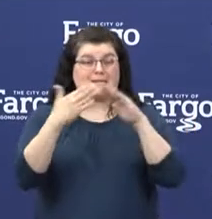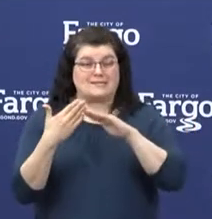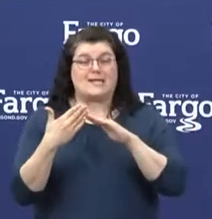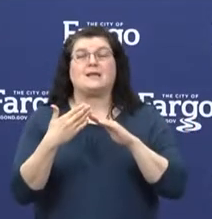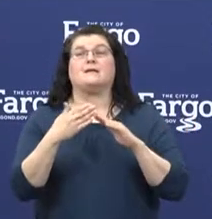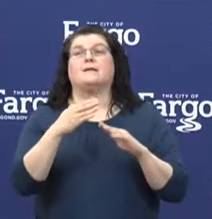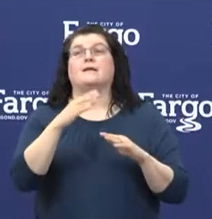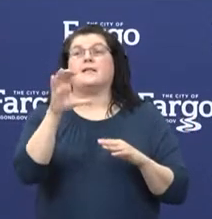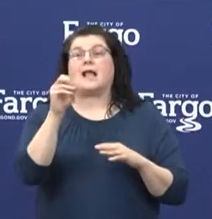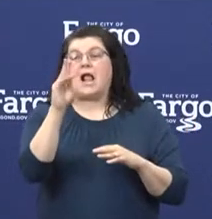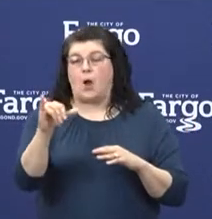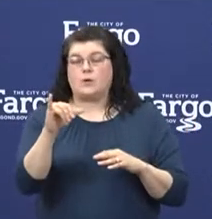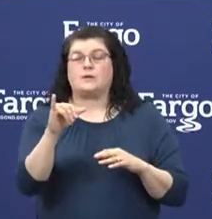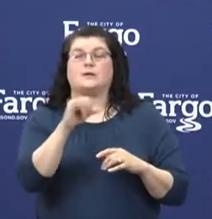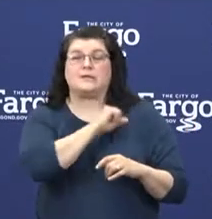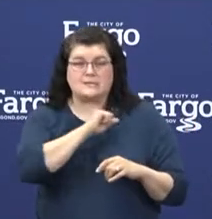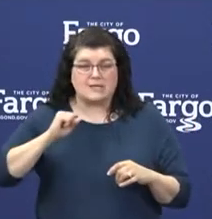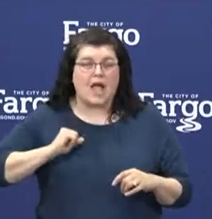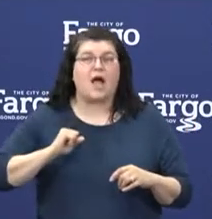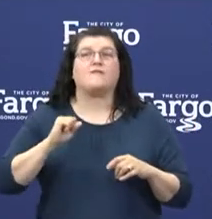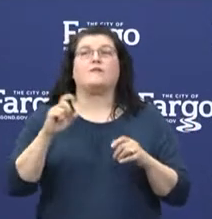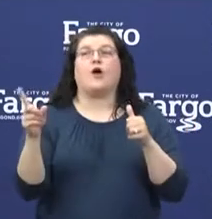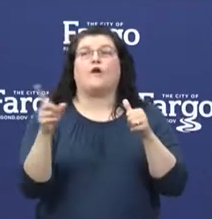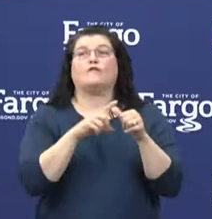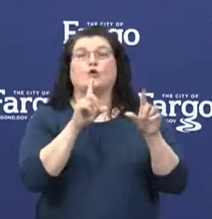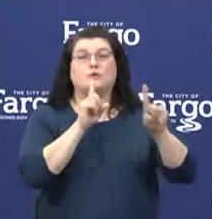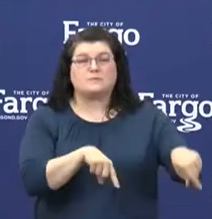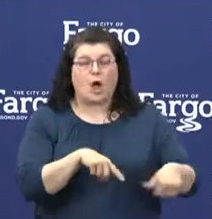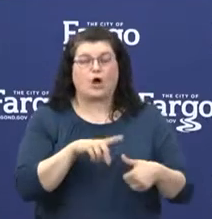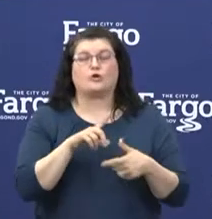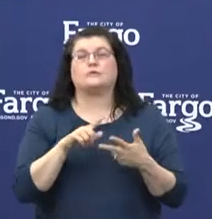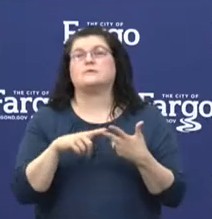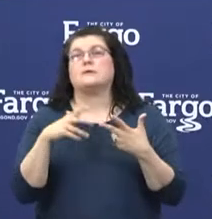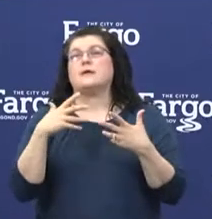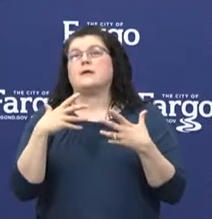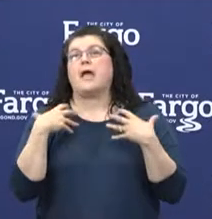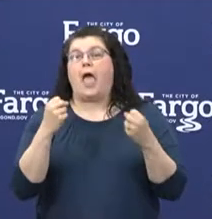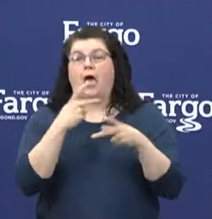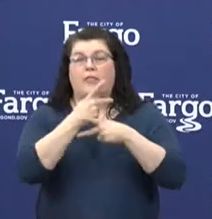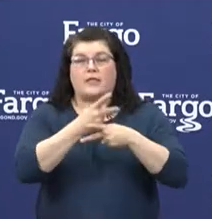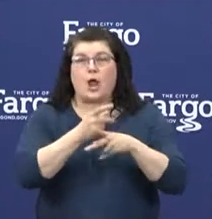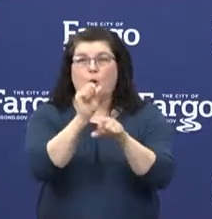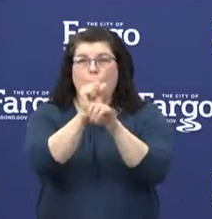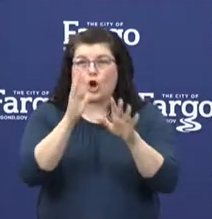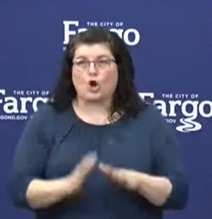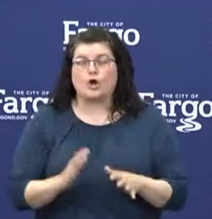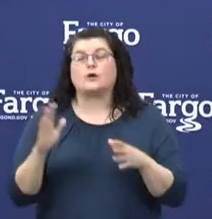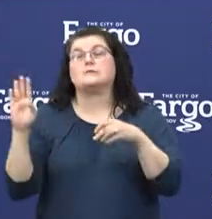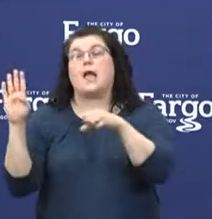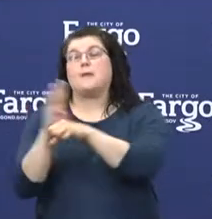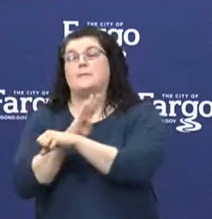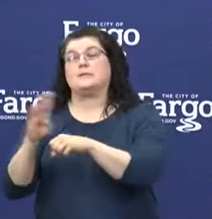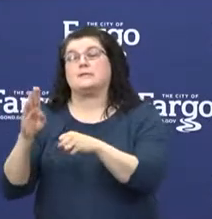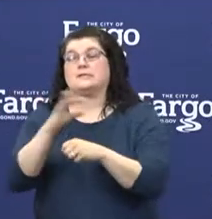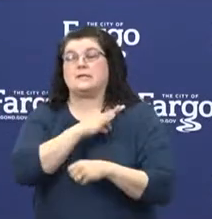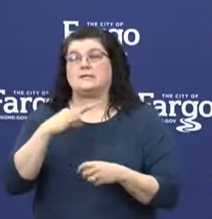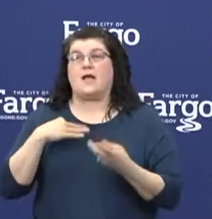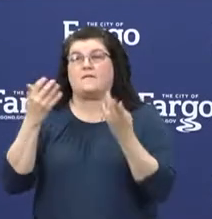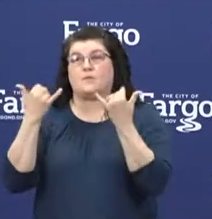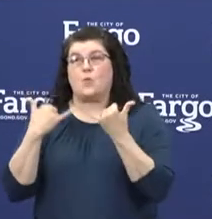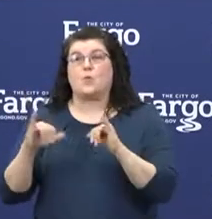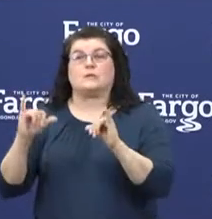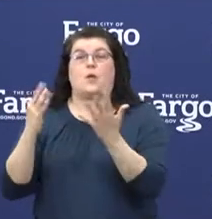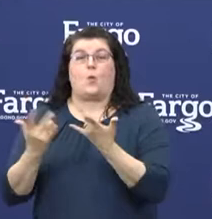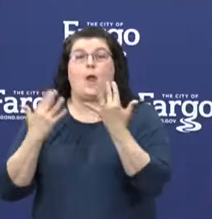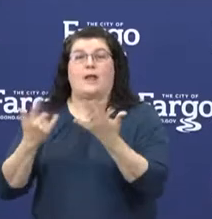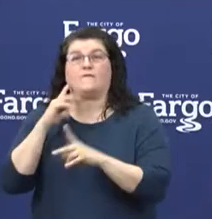responders, healthcare workers, as well as, most importantly, the business owners and staff patiently waiting for Friday to arrive. The government